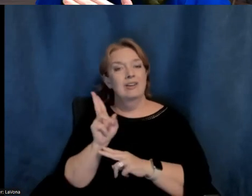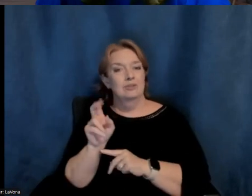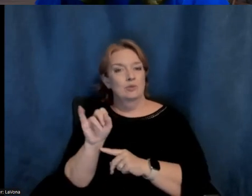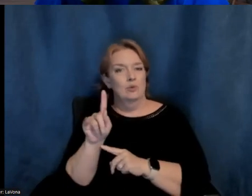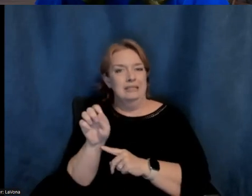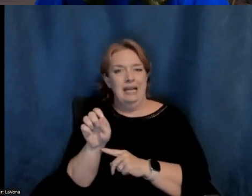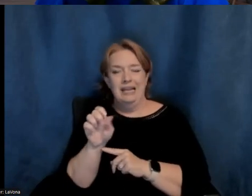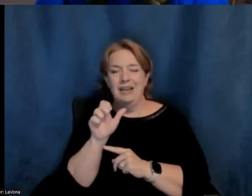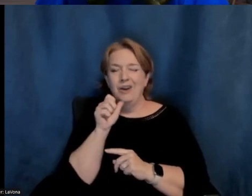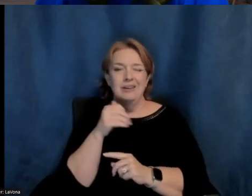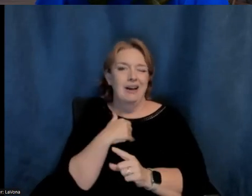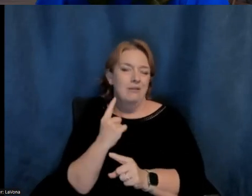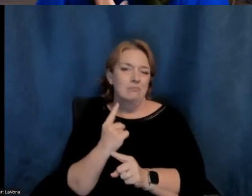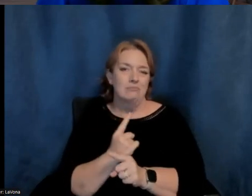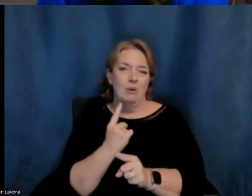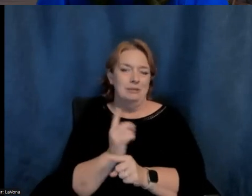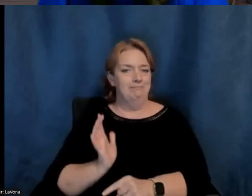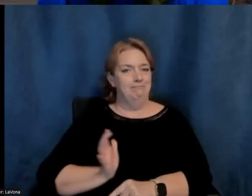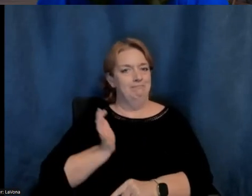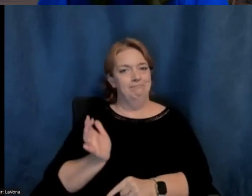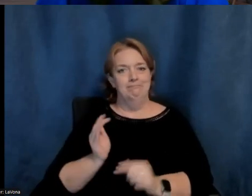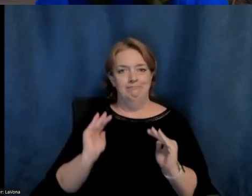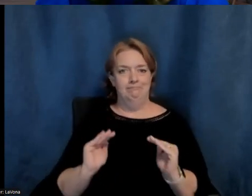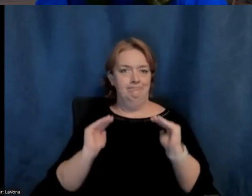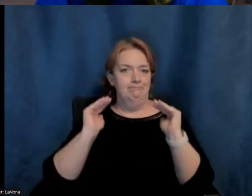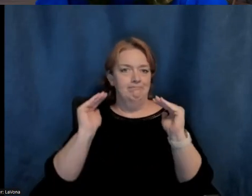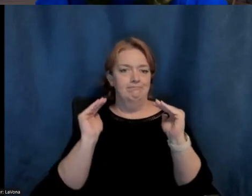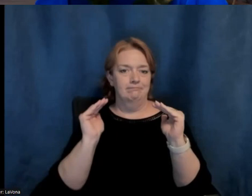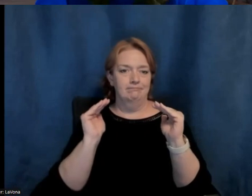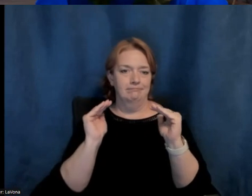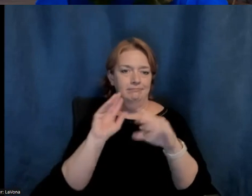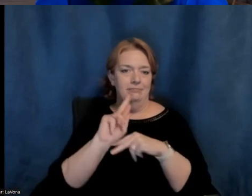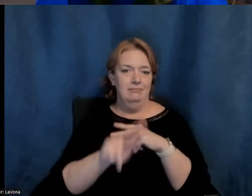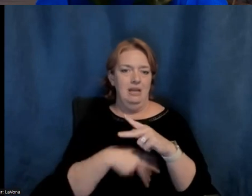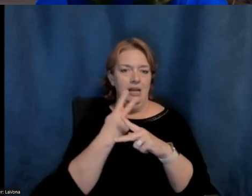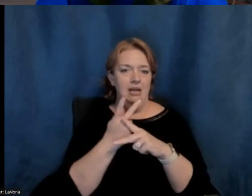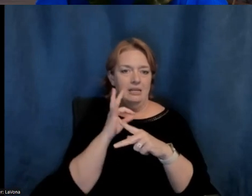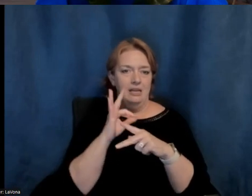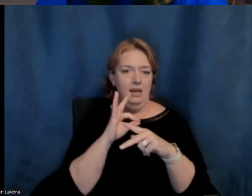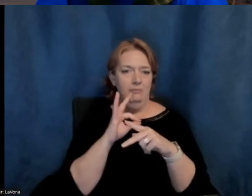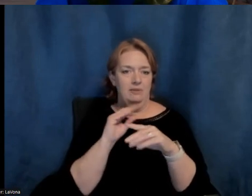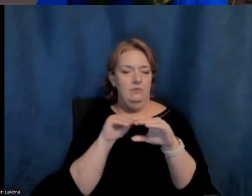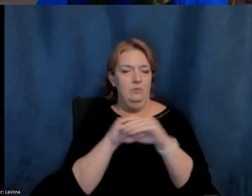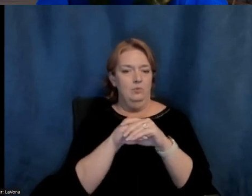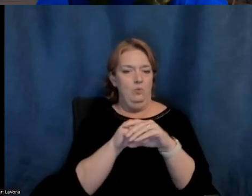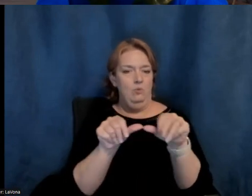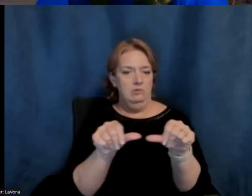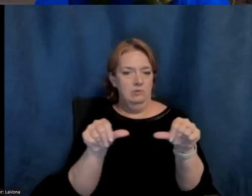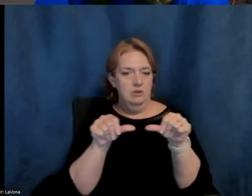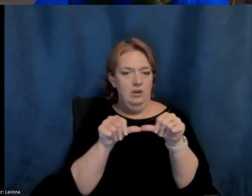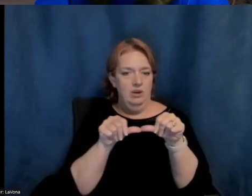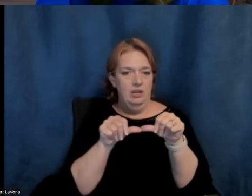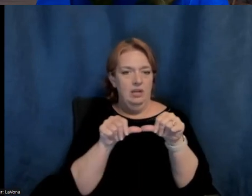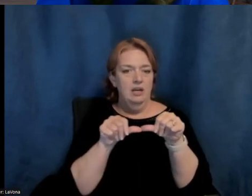have the proper storage areas for these paintings.